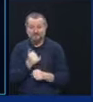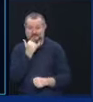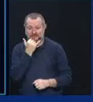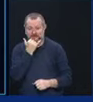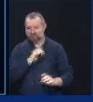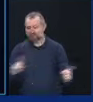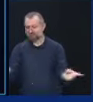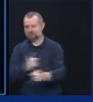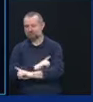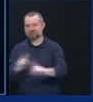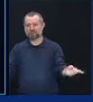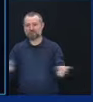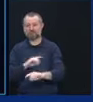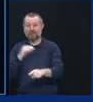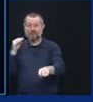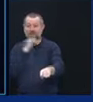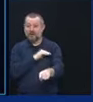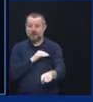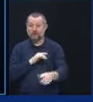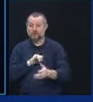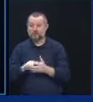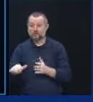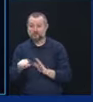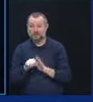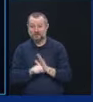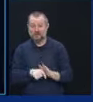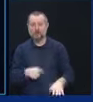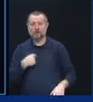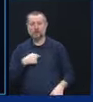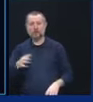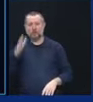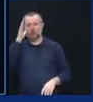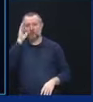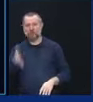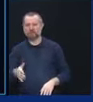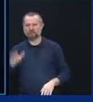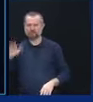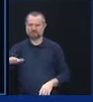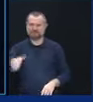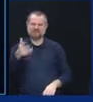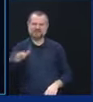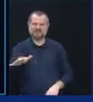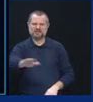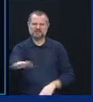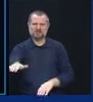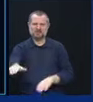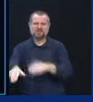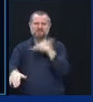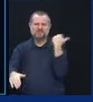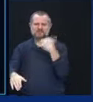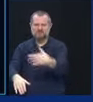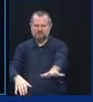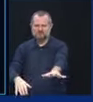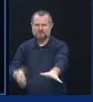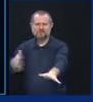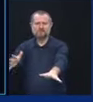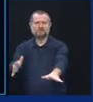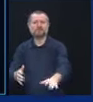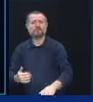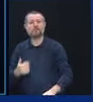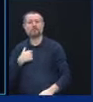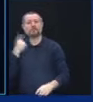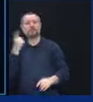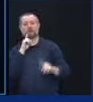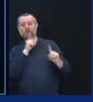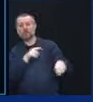to the people of the state of New York, I'm going to call it out. If you are lying in a report, I'm going to call